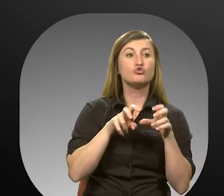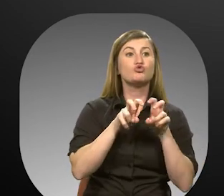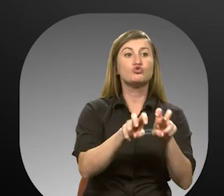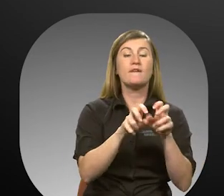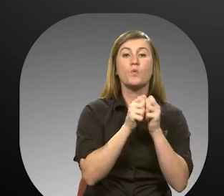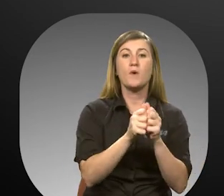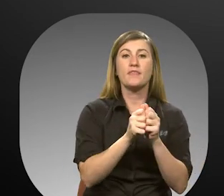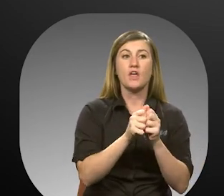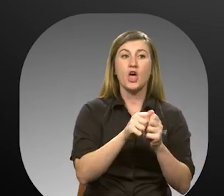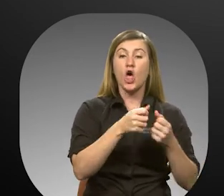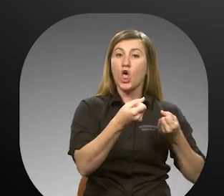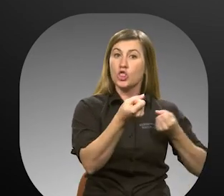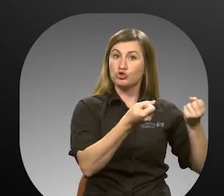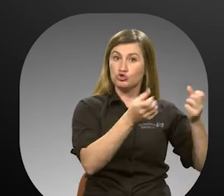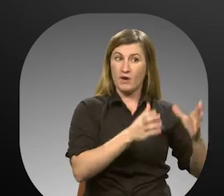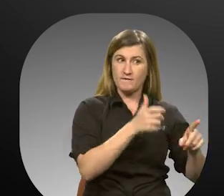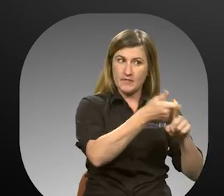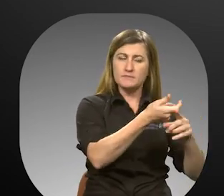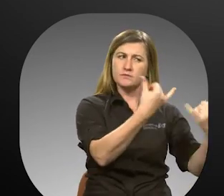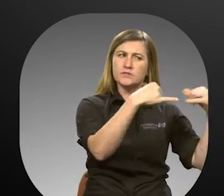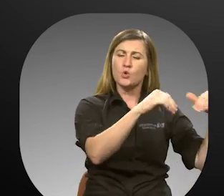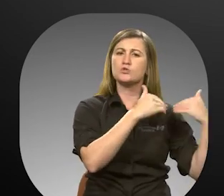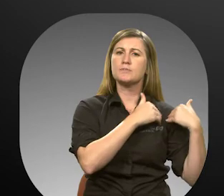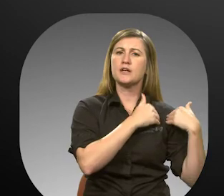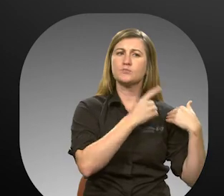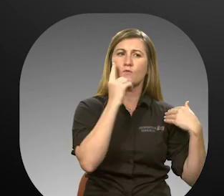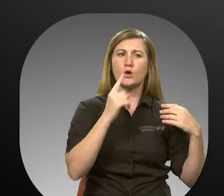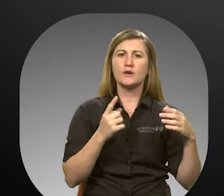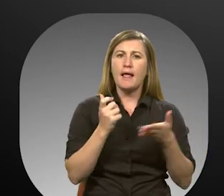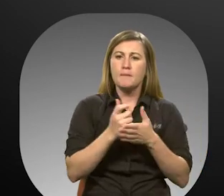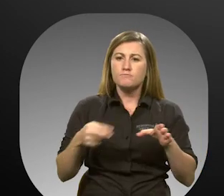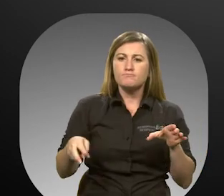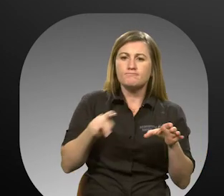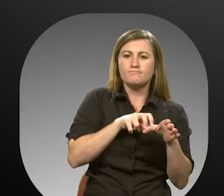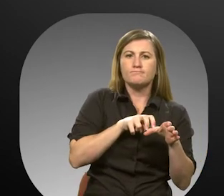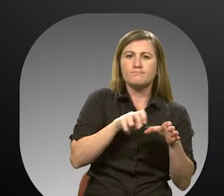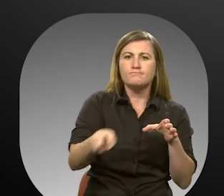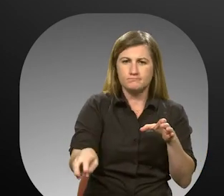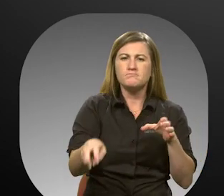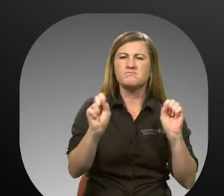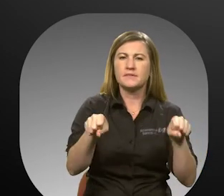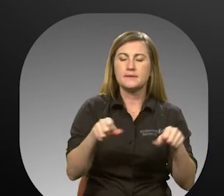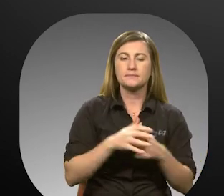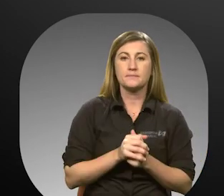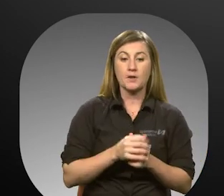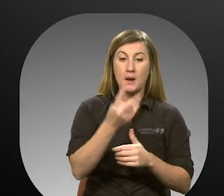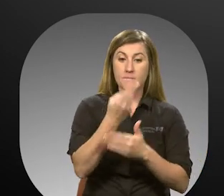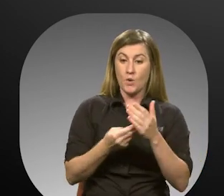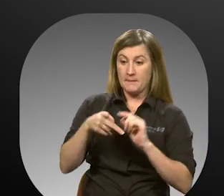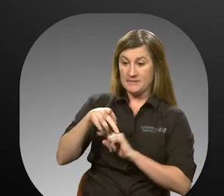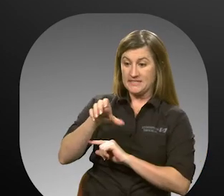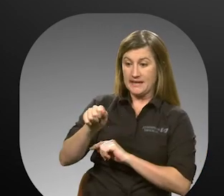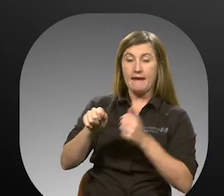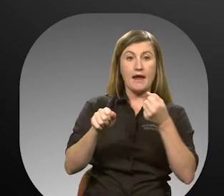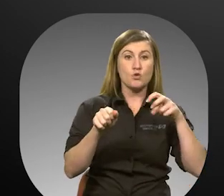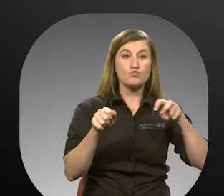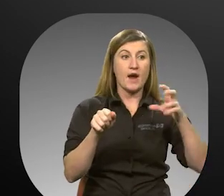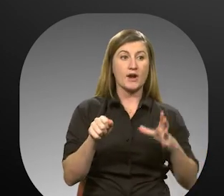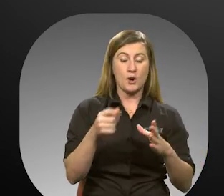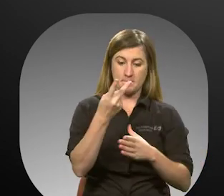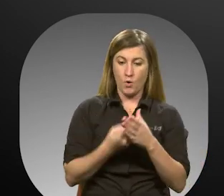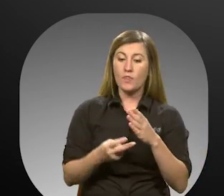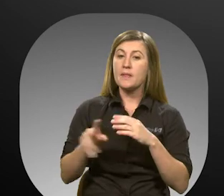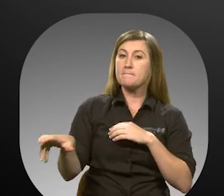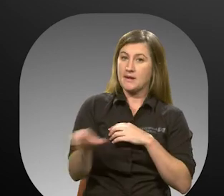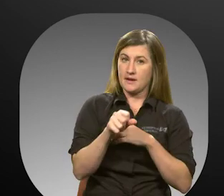customer, the Votran Gold Operator still has a responsibility to assist from door to door. Both the PCA and the rider must be